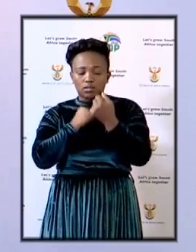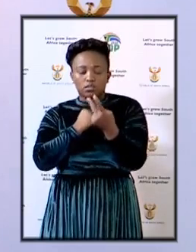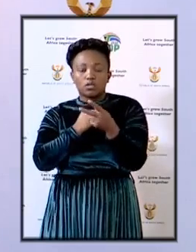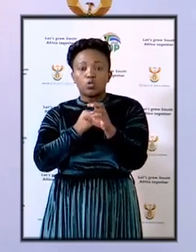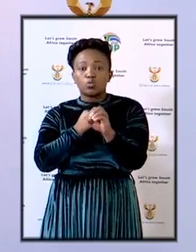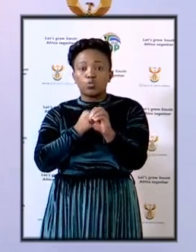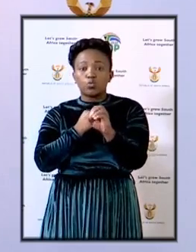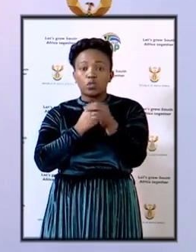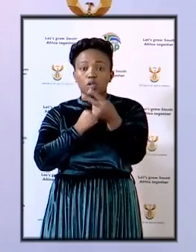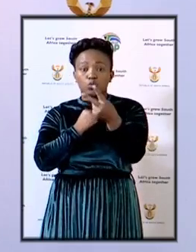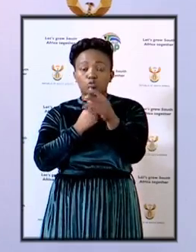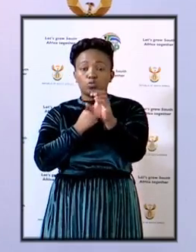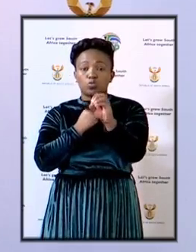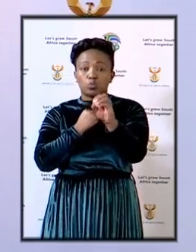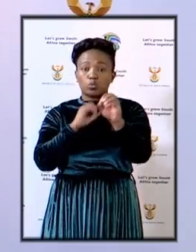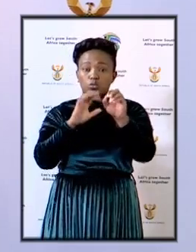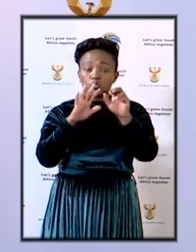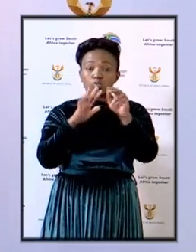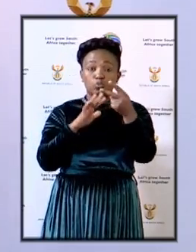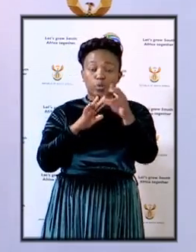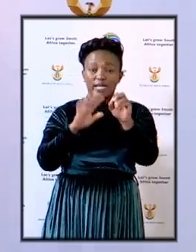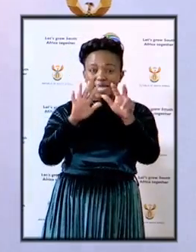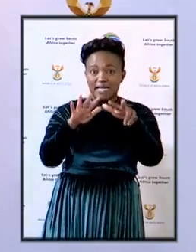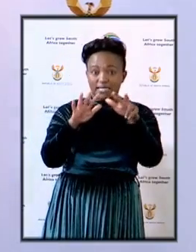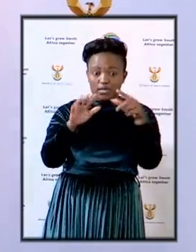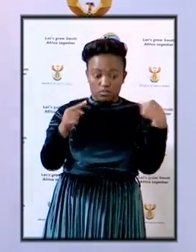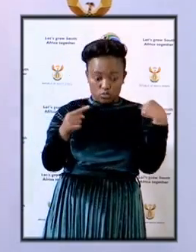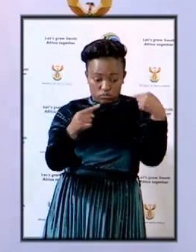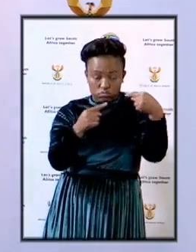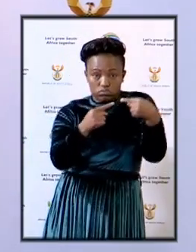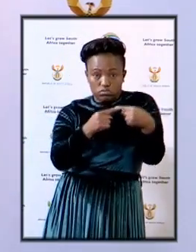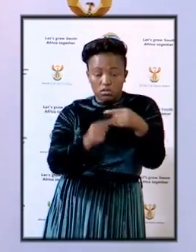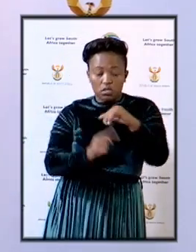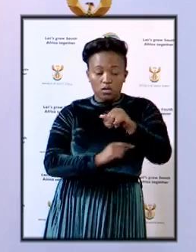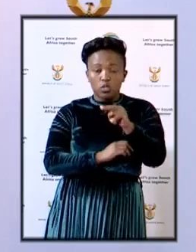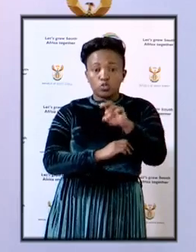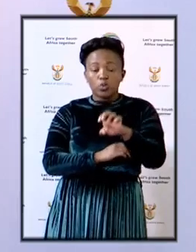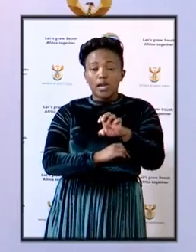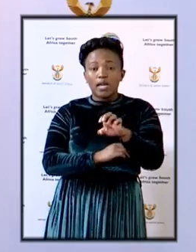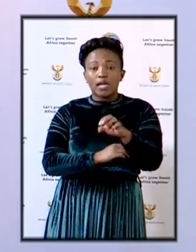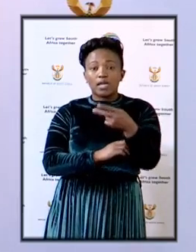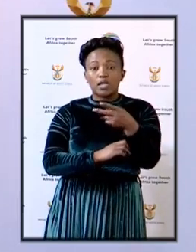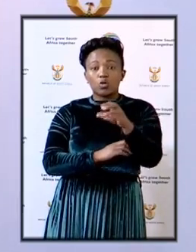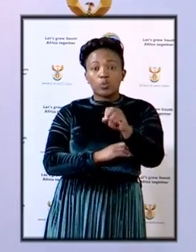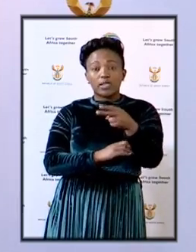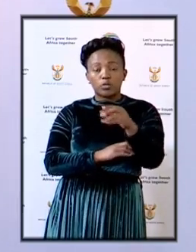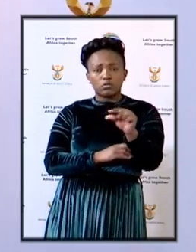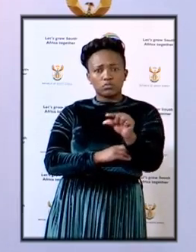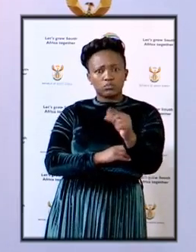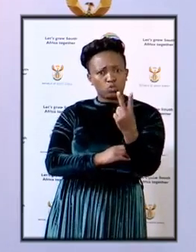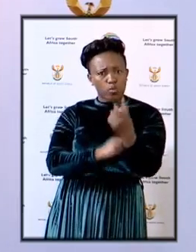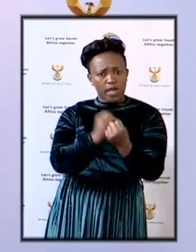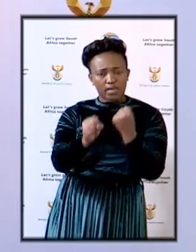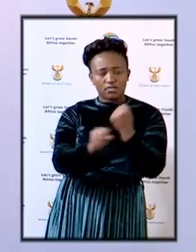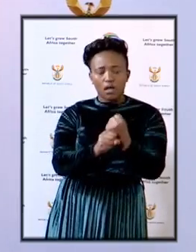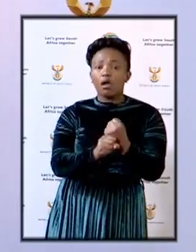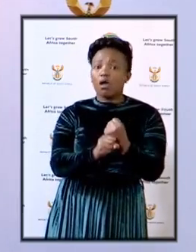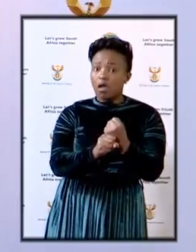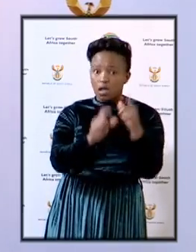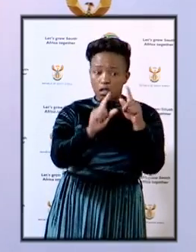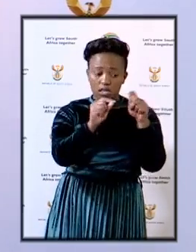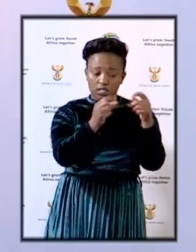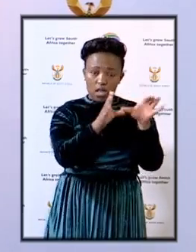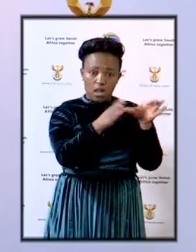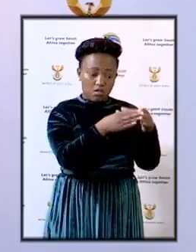2018 to June 2020 is actually short of two years. And I think we must really commend the